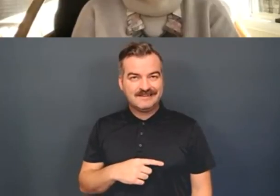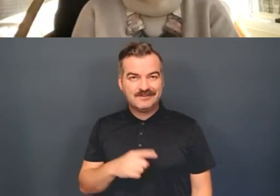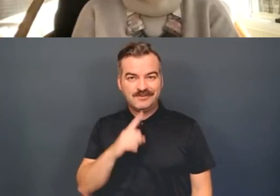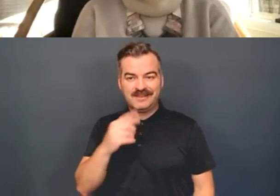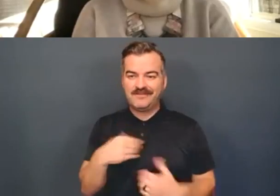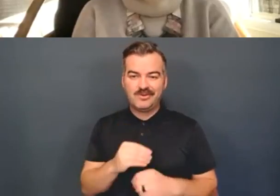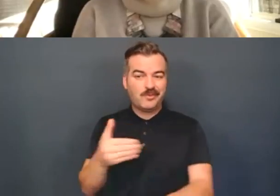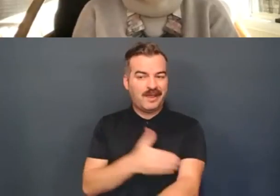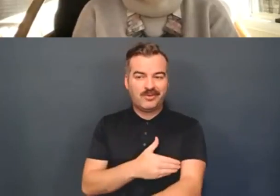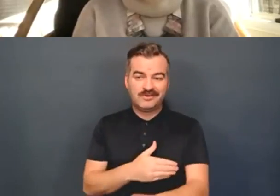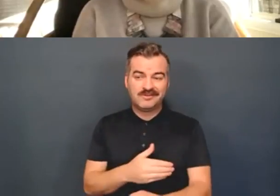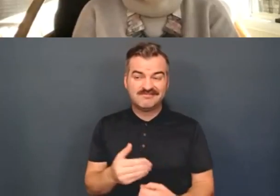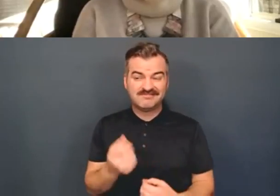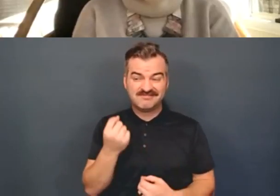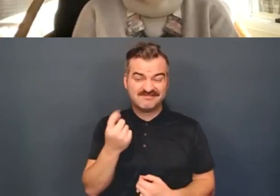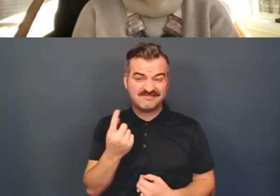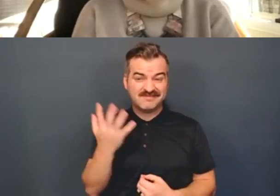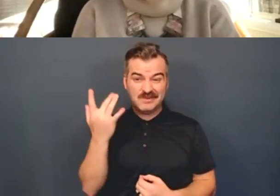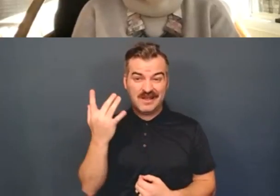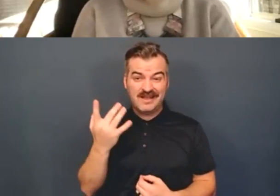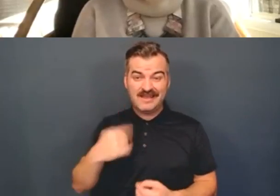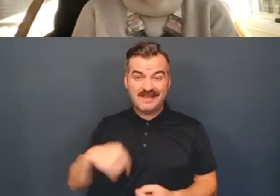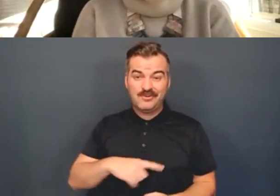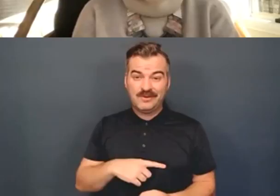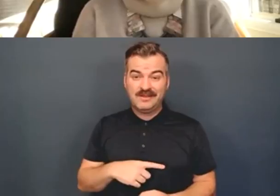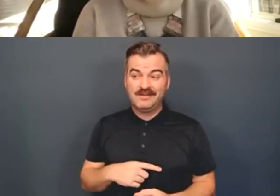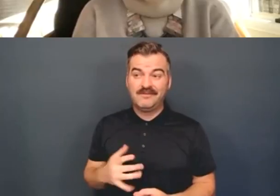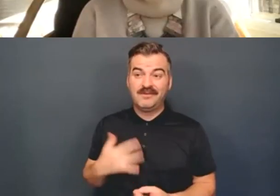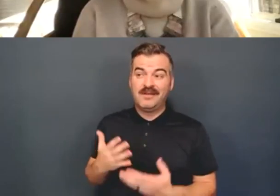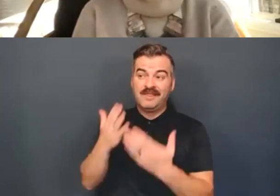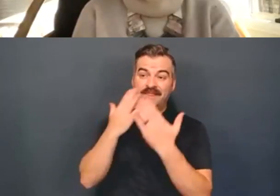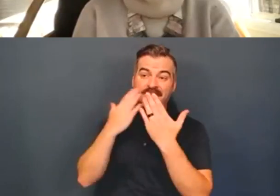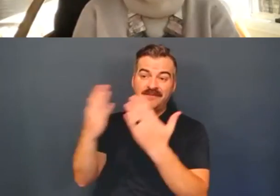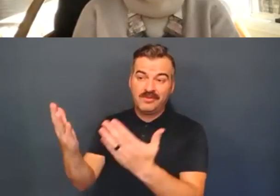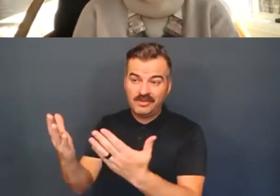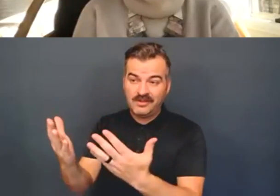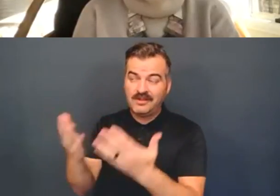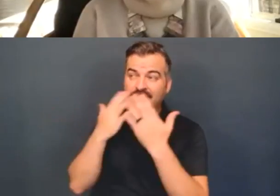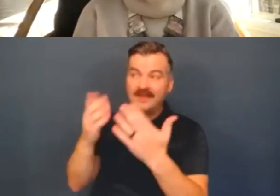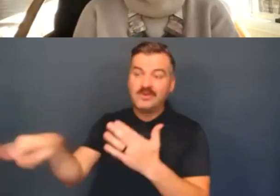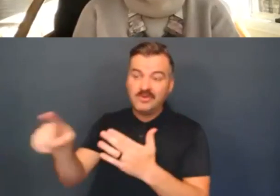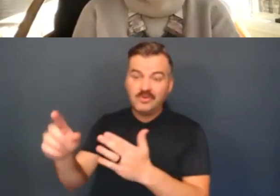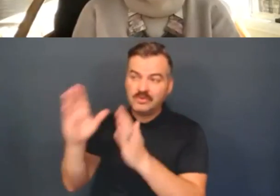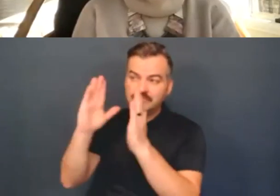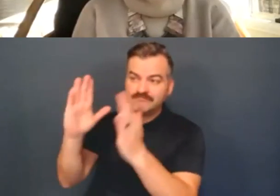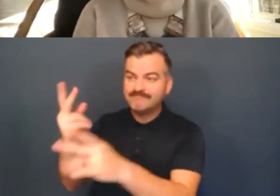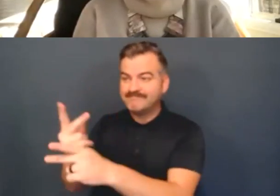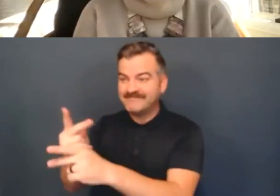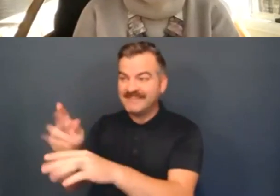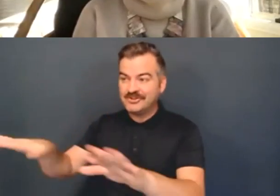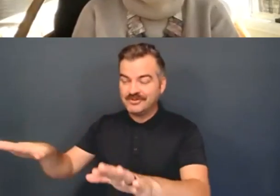in many ways because we are so grateful to people who look after our children